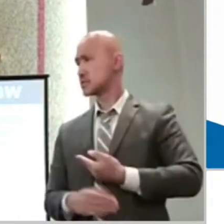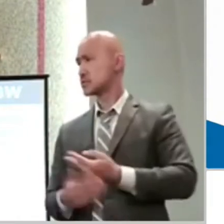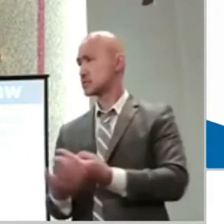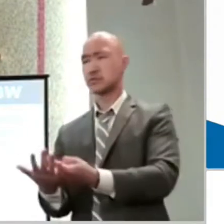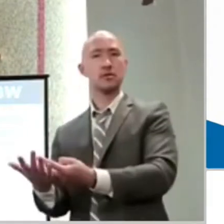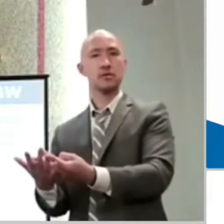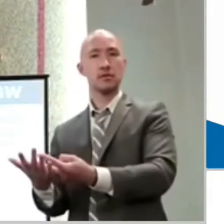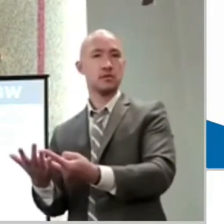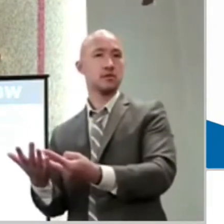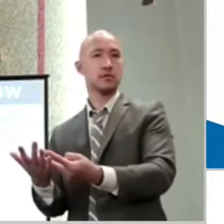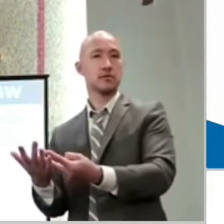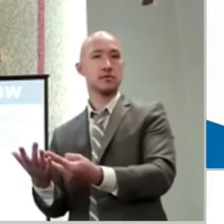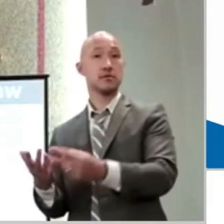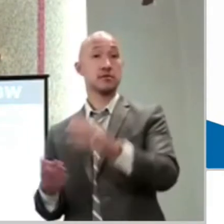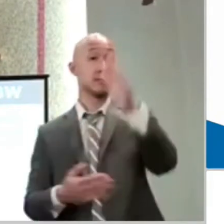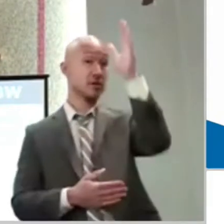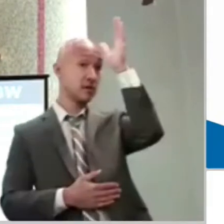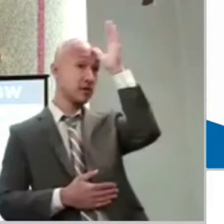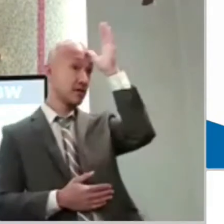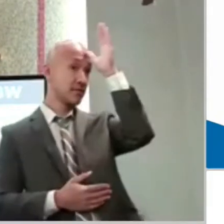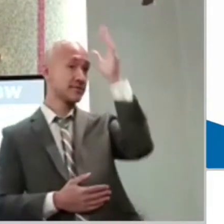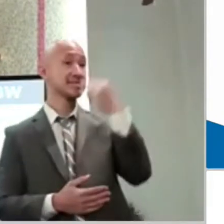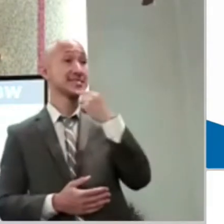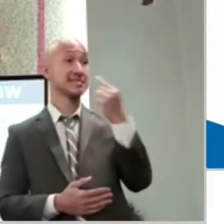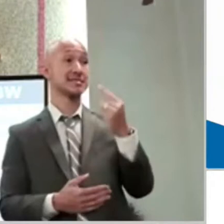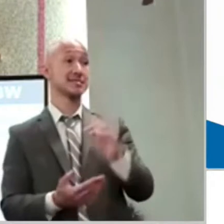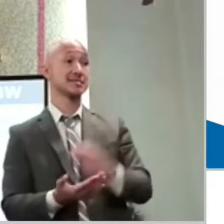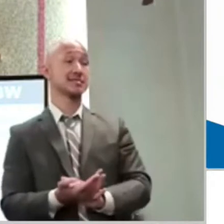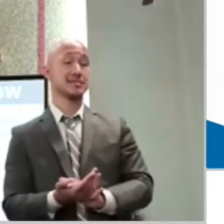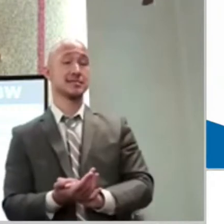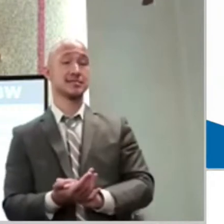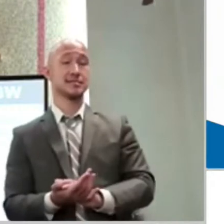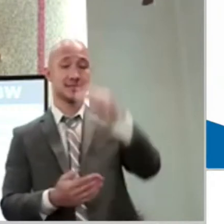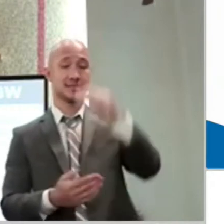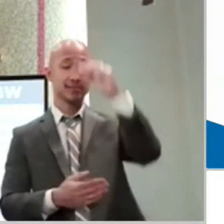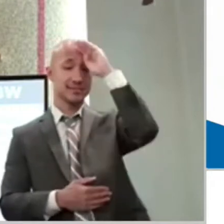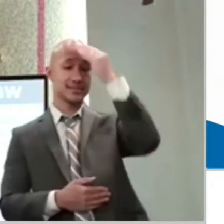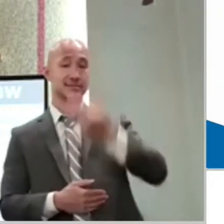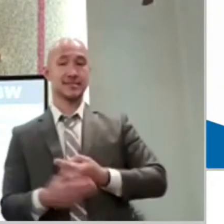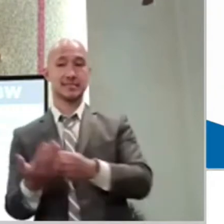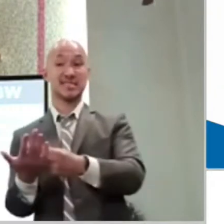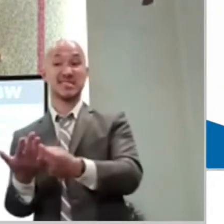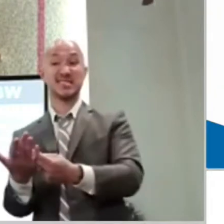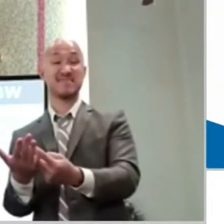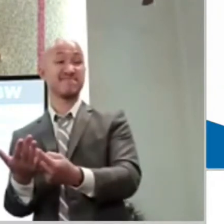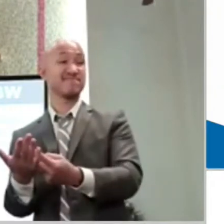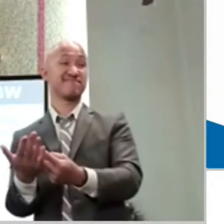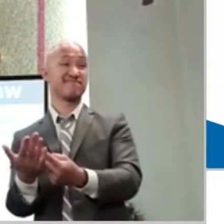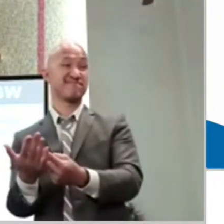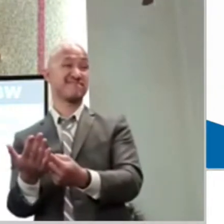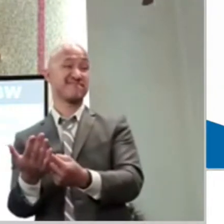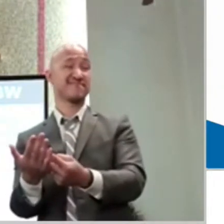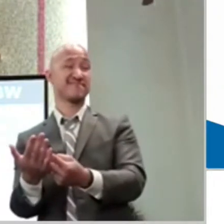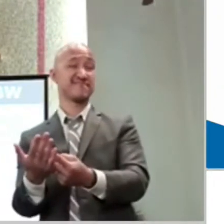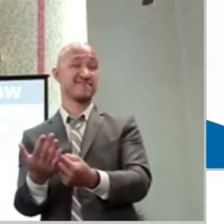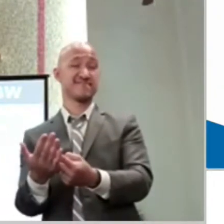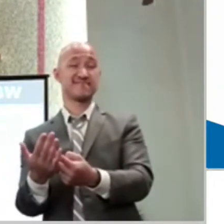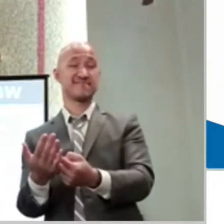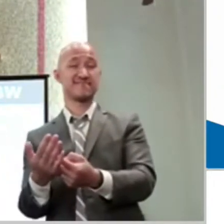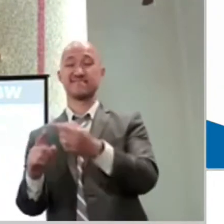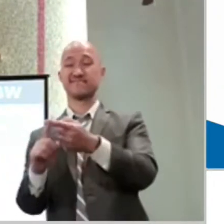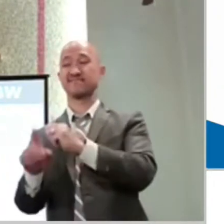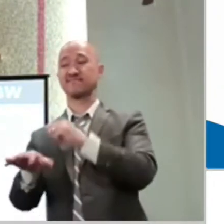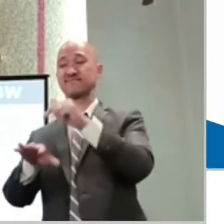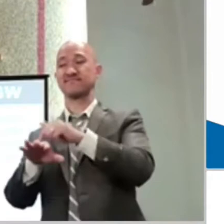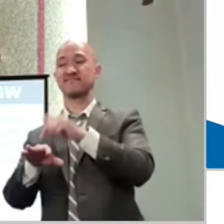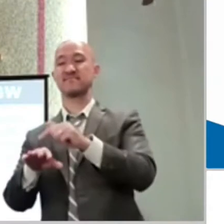was a child. Now, something that strikes me from this verse is that even though no one else there, I mean, everybody saw